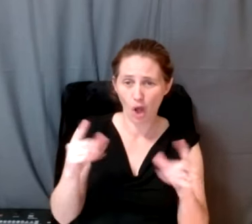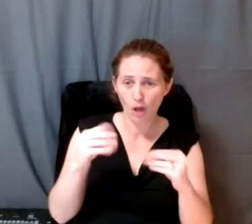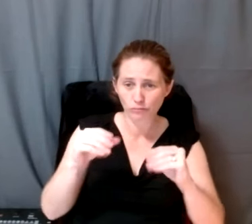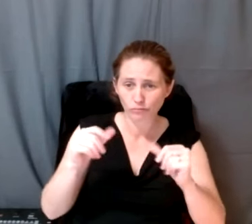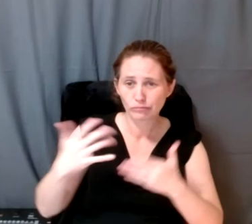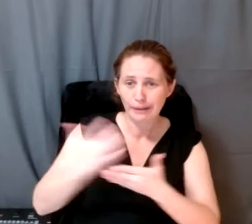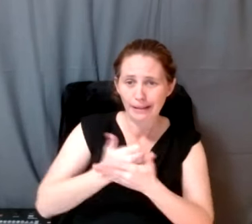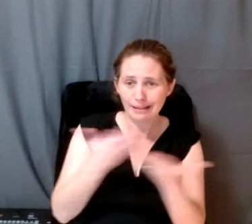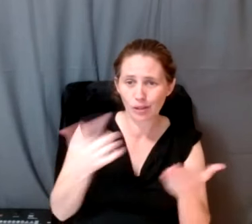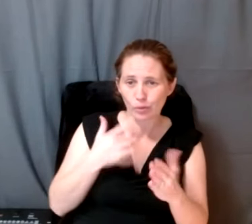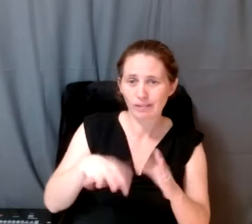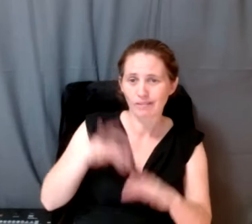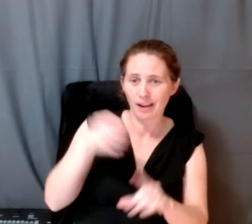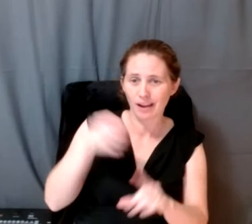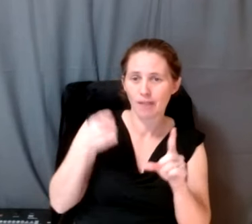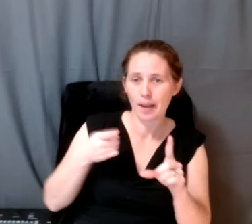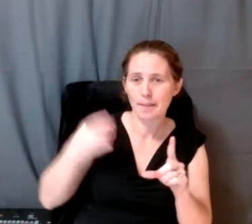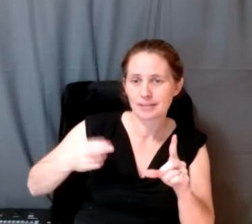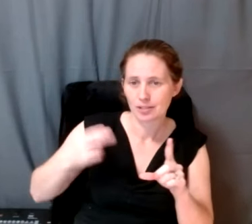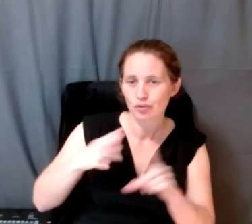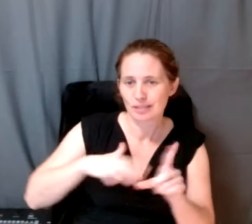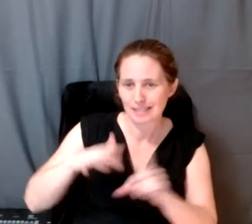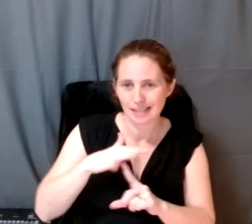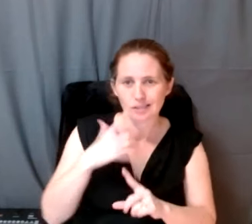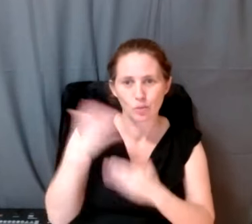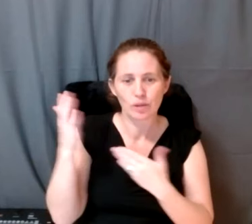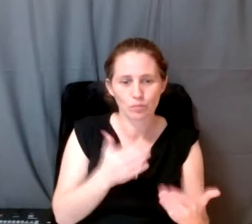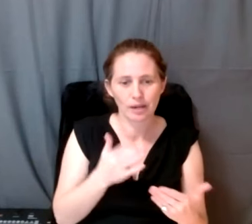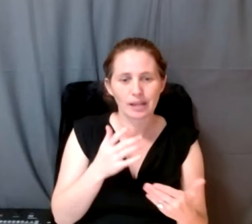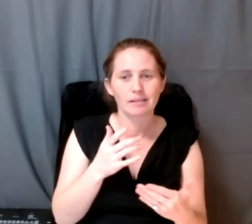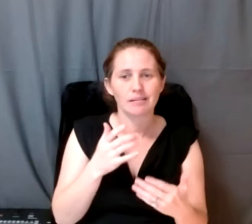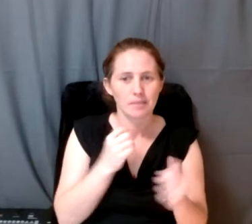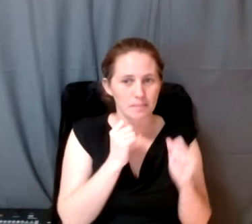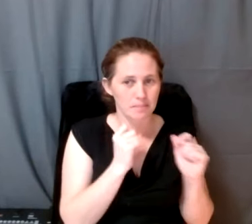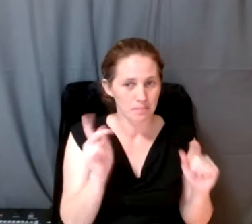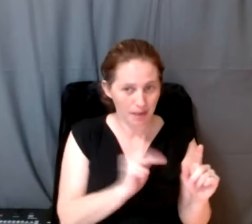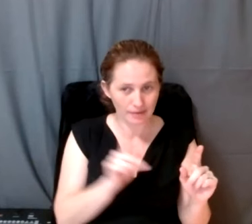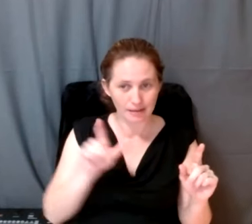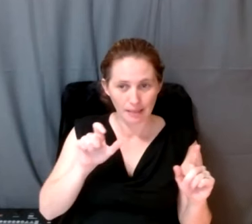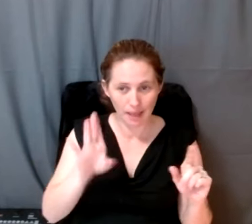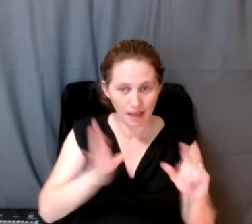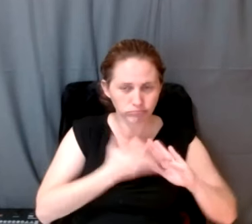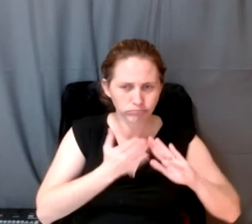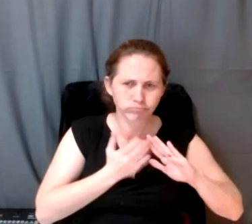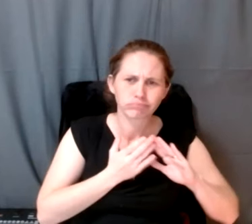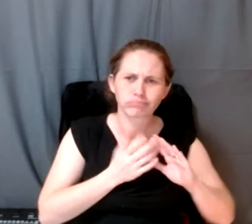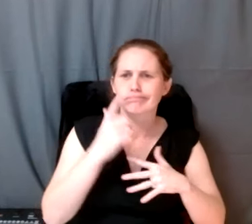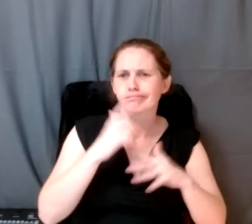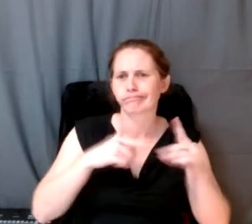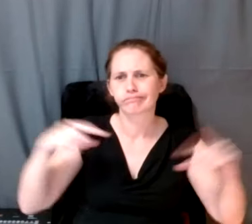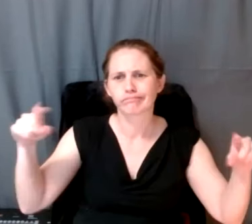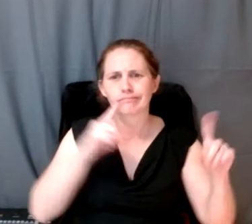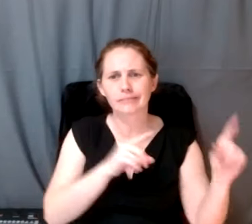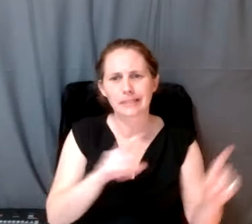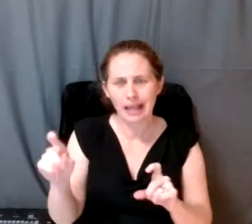that we recover from ancestral sites that we're working at. So we bring those belongings back to the lab. We run a range of different kinds of